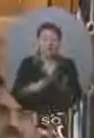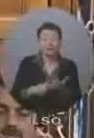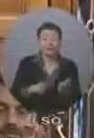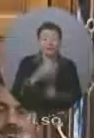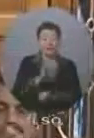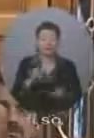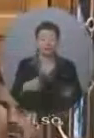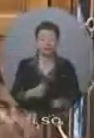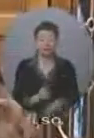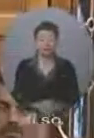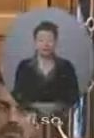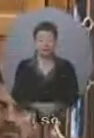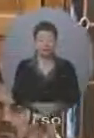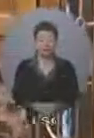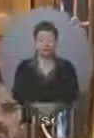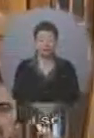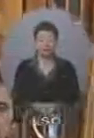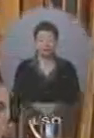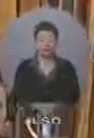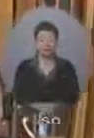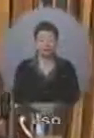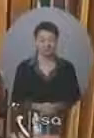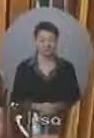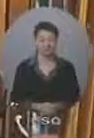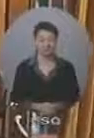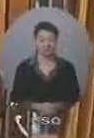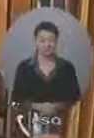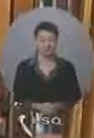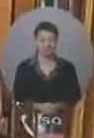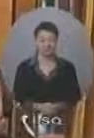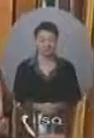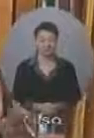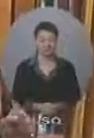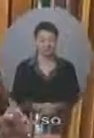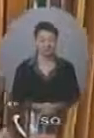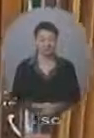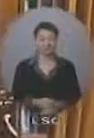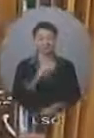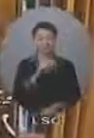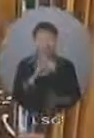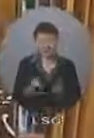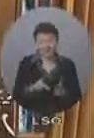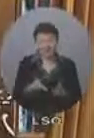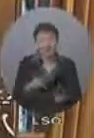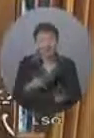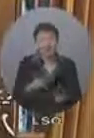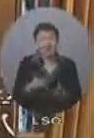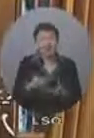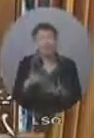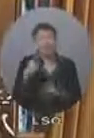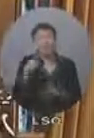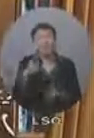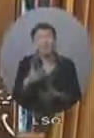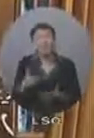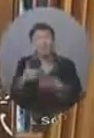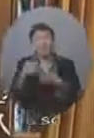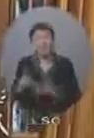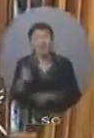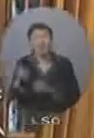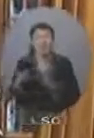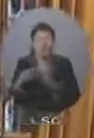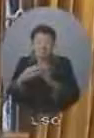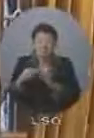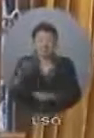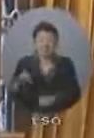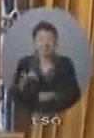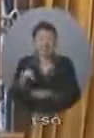These people are trying to help the world's poorest, and all they get from that government is doublespeak and off-base attacks.